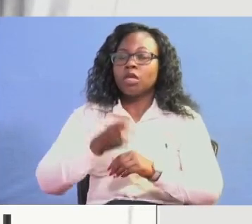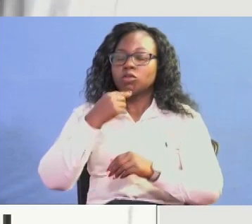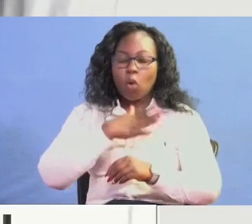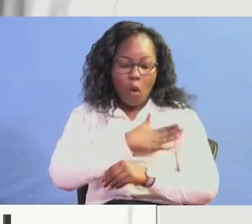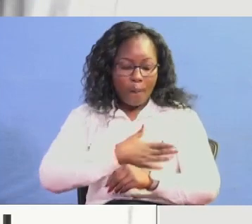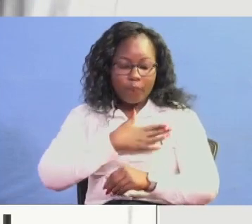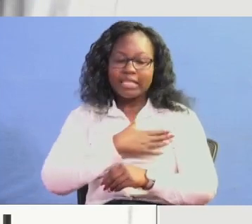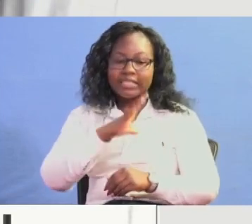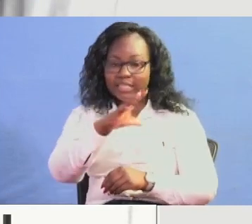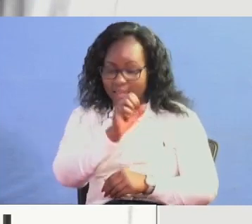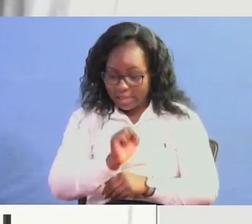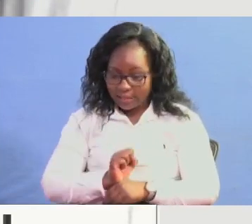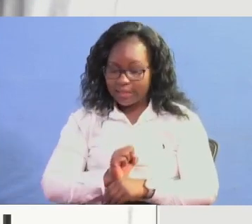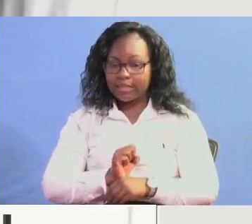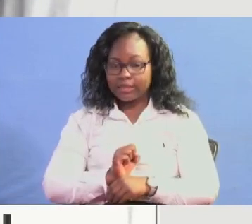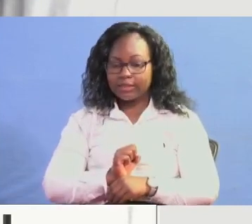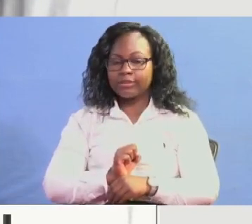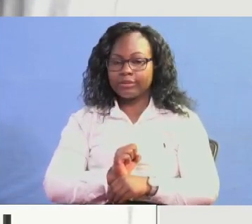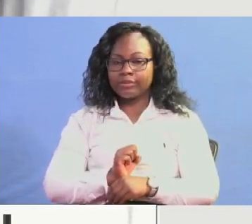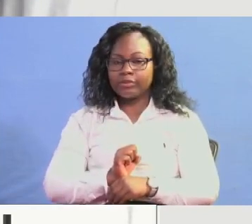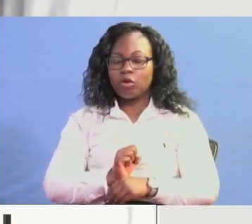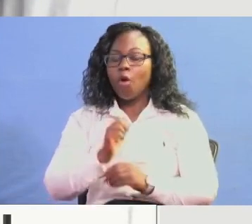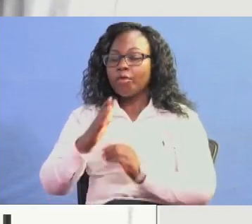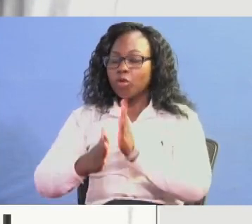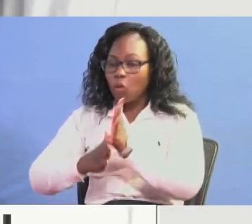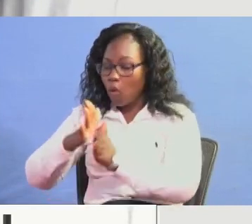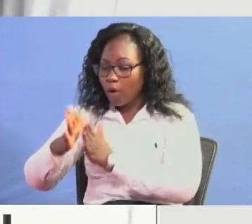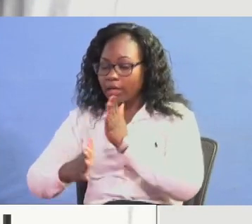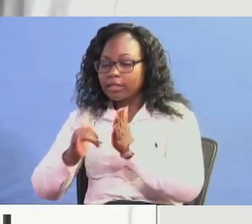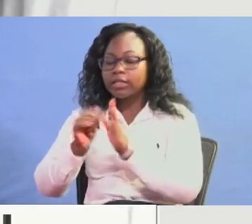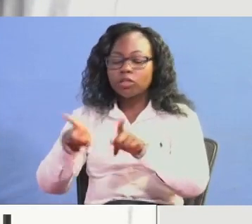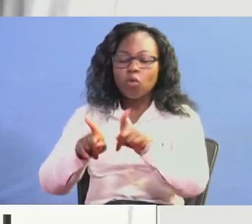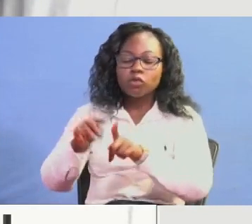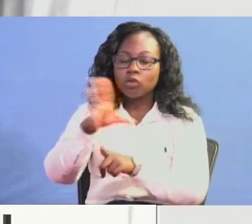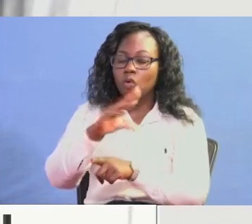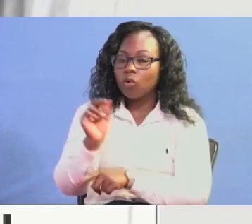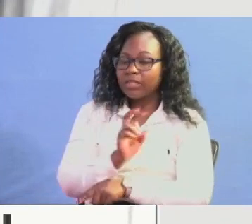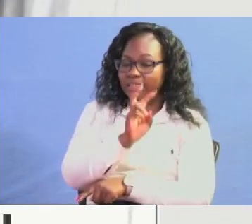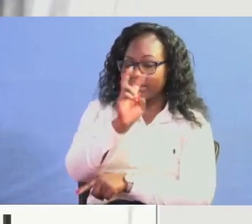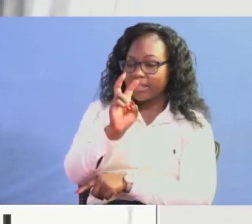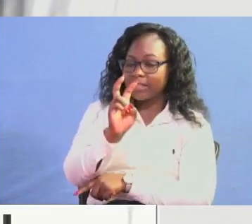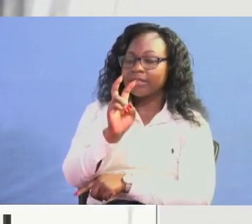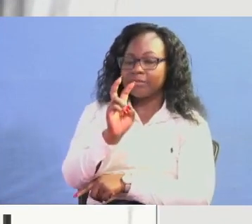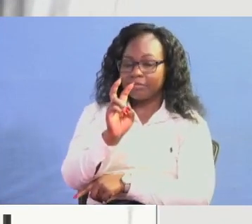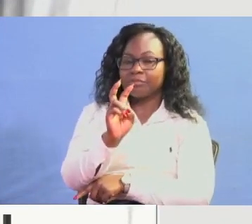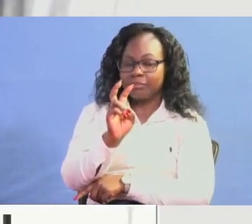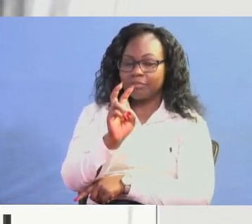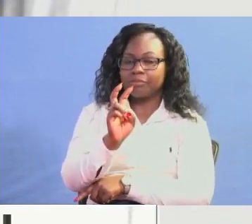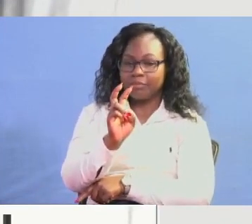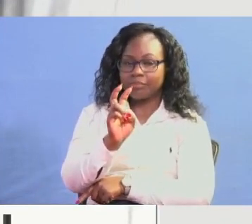please, Waziri, and organize that they also go and see the further... you.